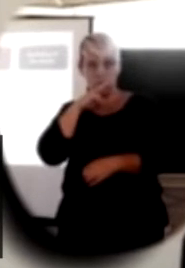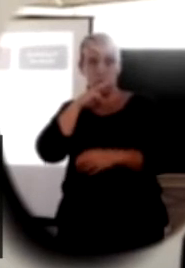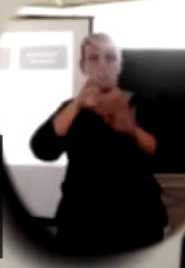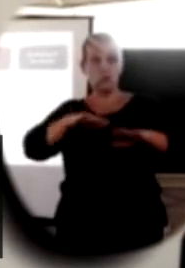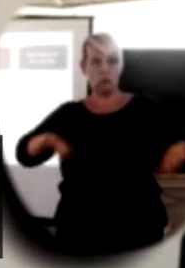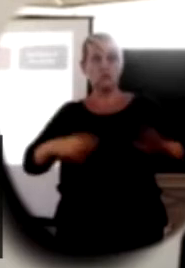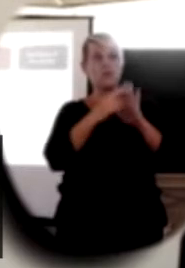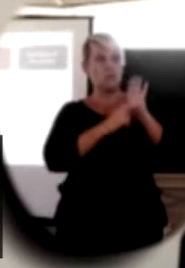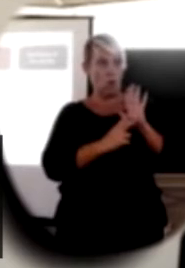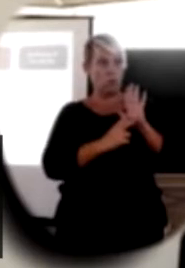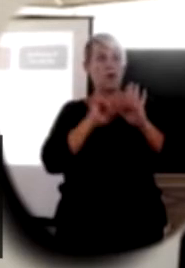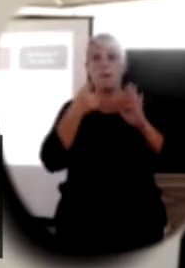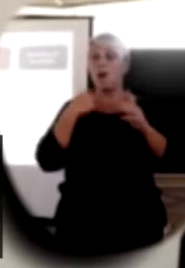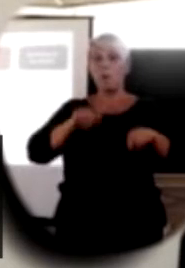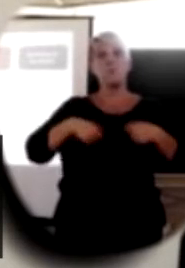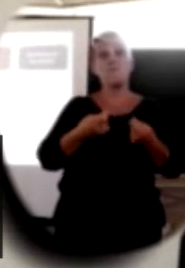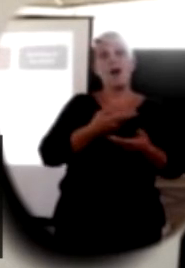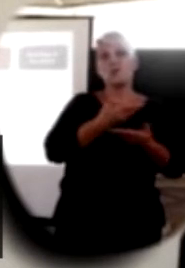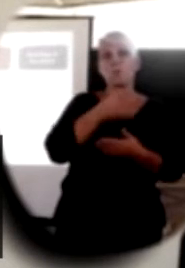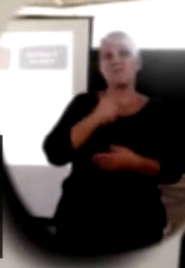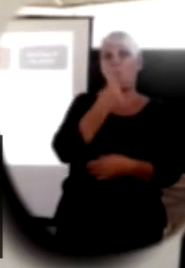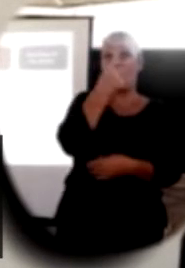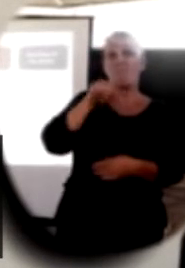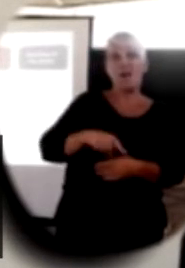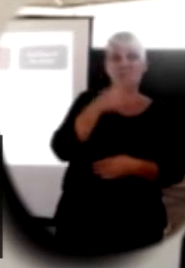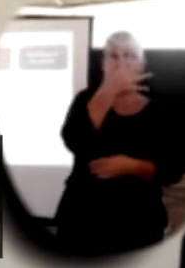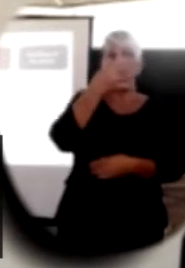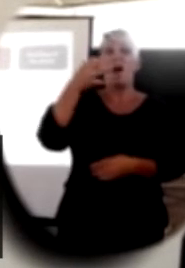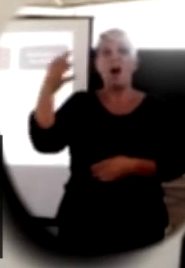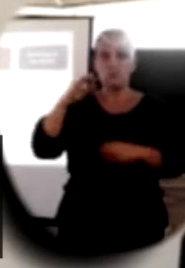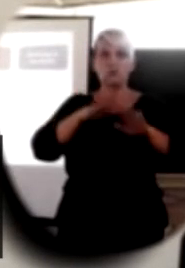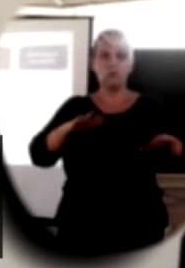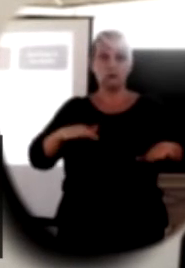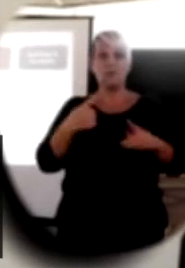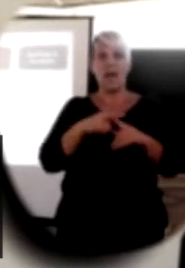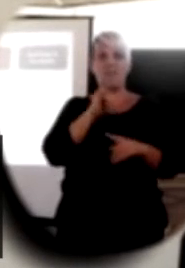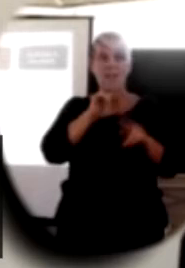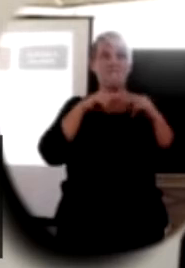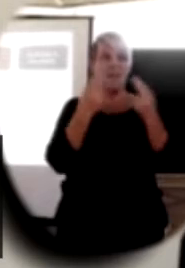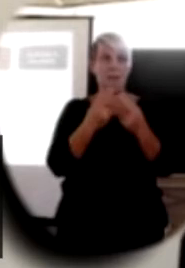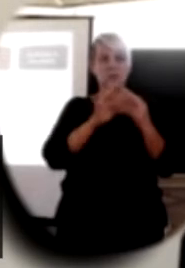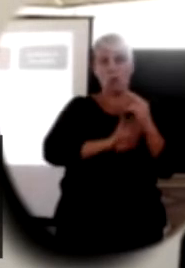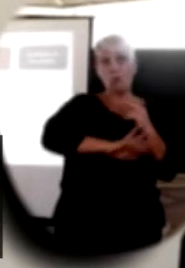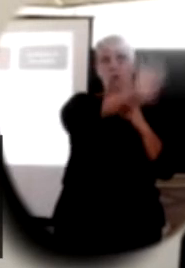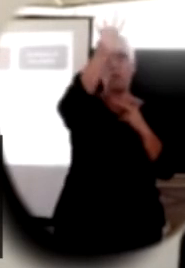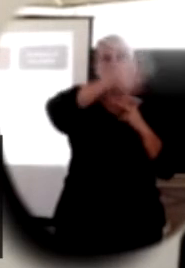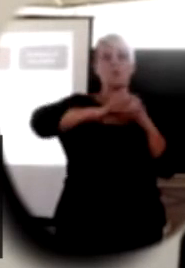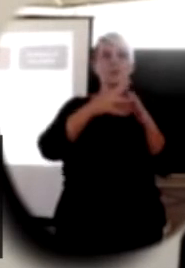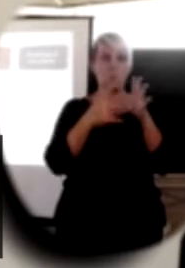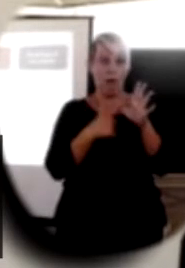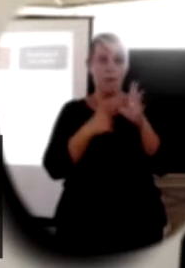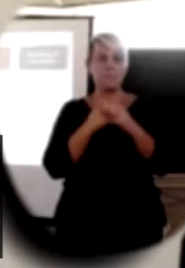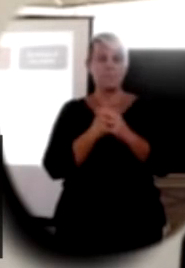together but we provide services for about 15,000 children and their families across Western Australia. In our